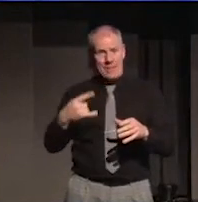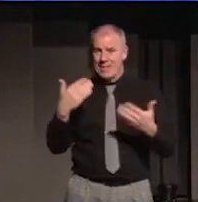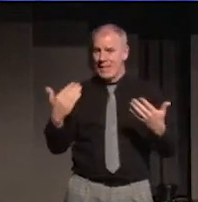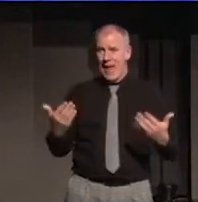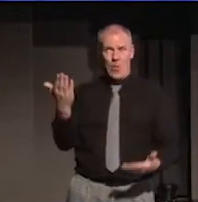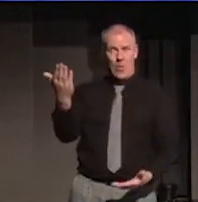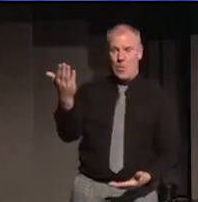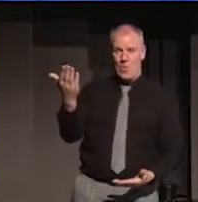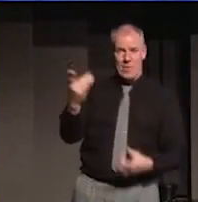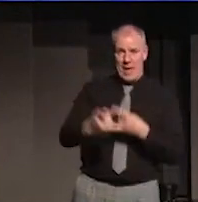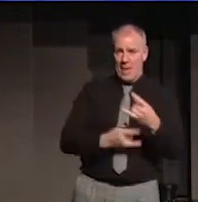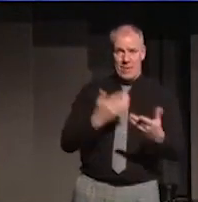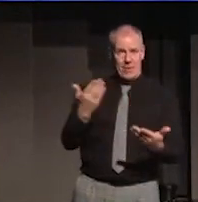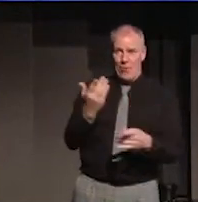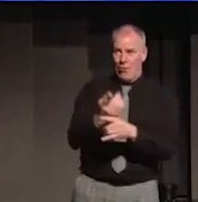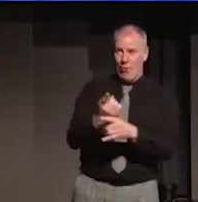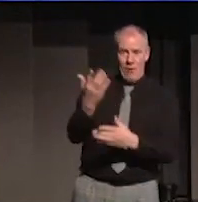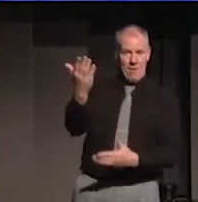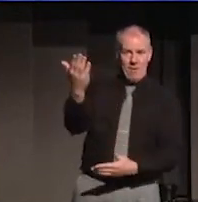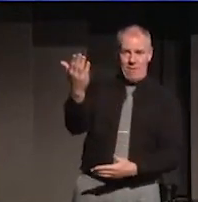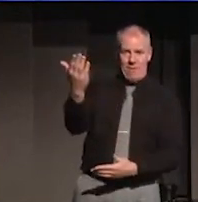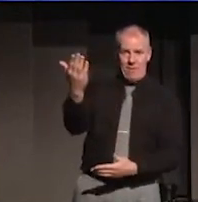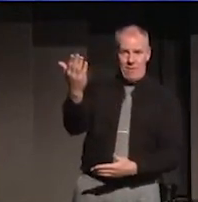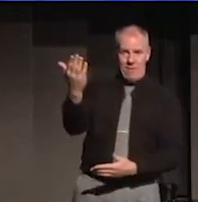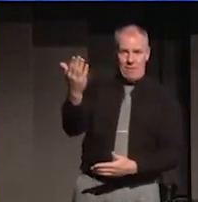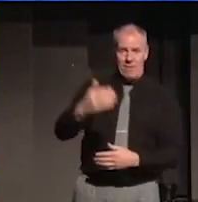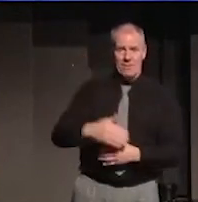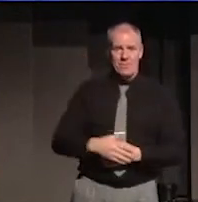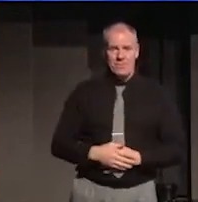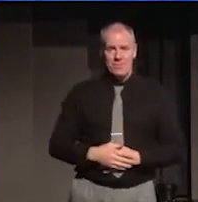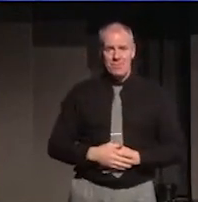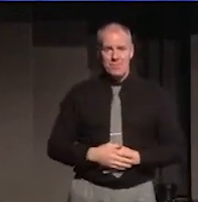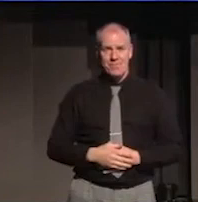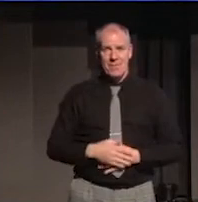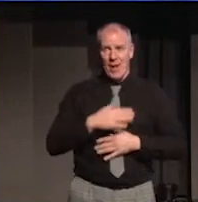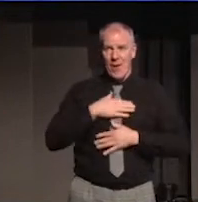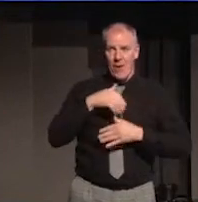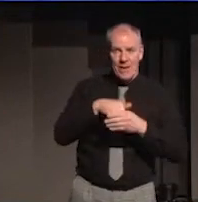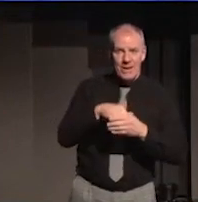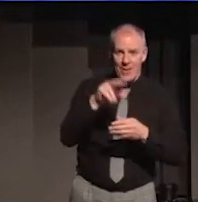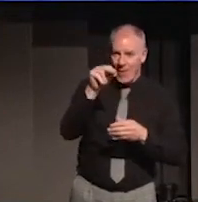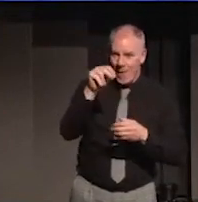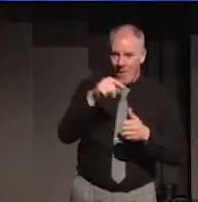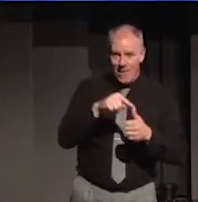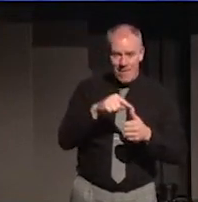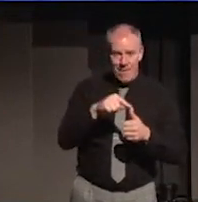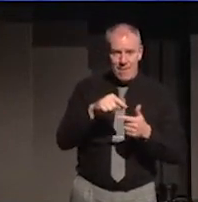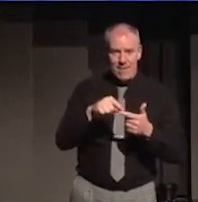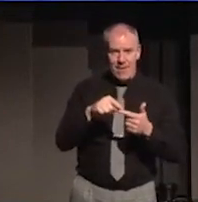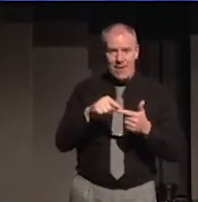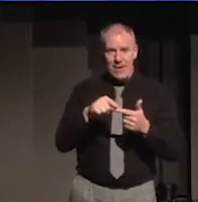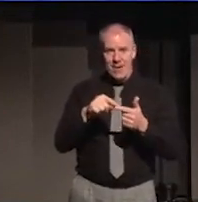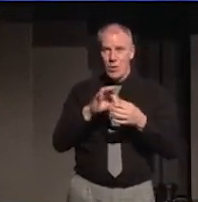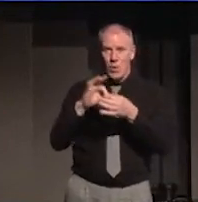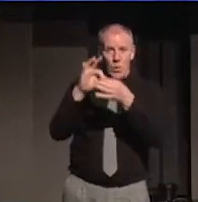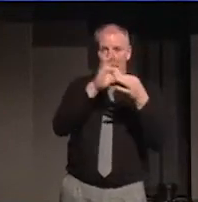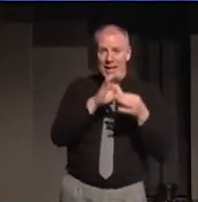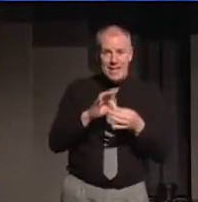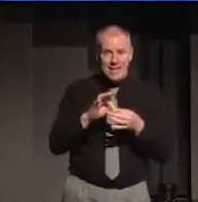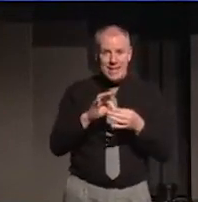today, just up the road. Is it a love inn? No. Is it united?